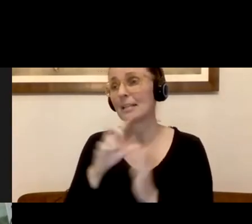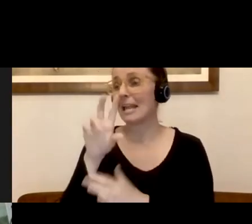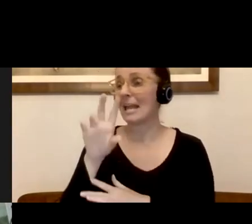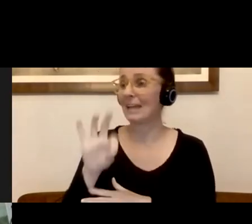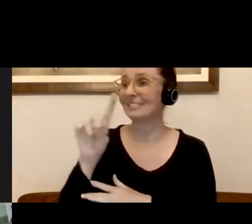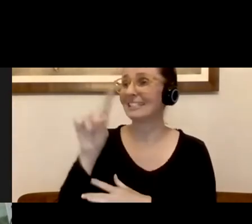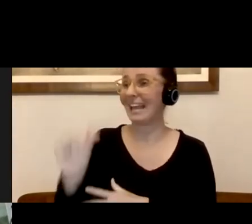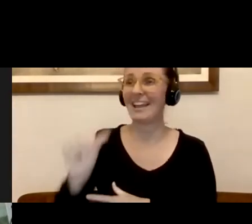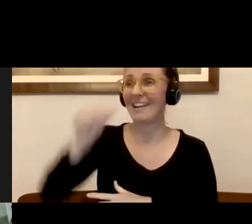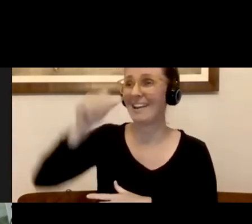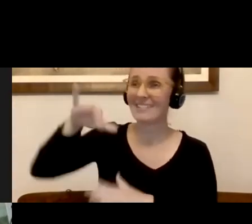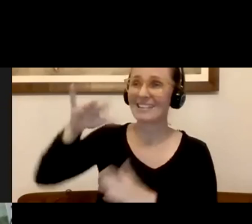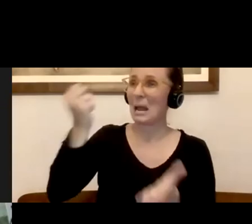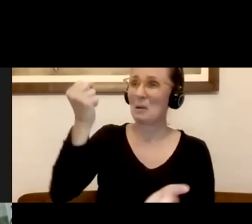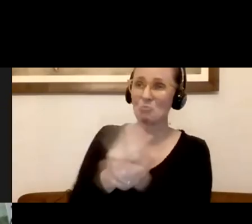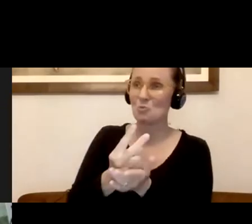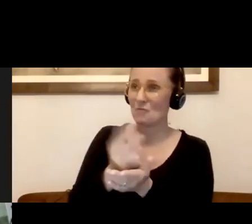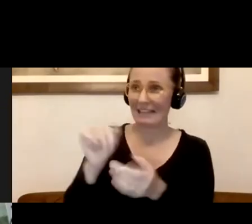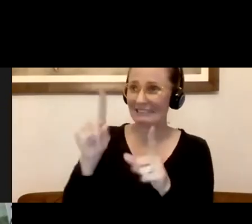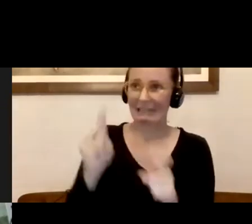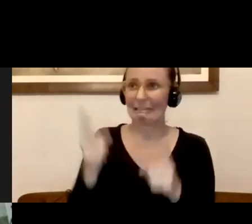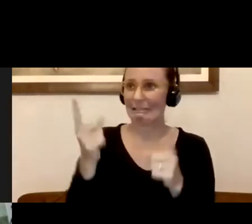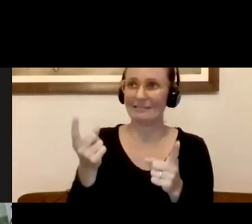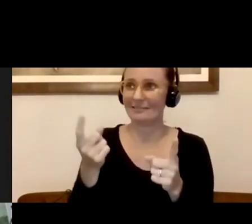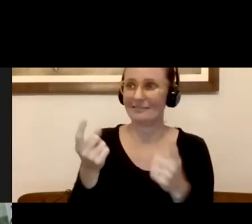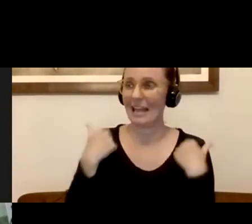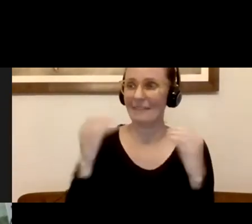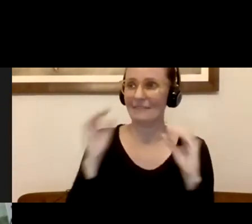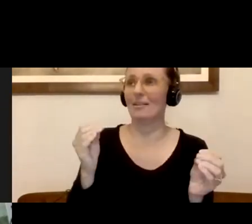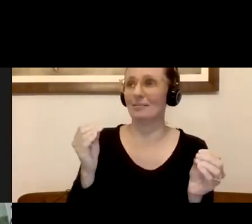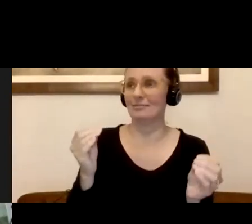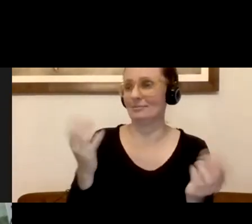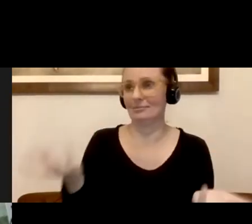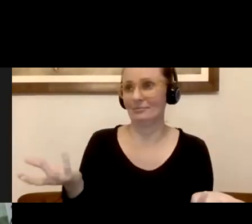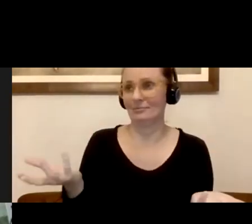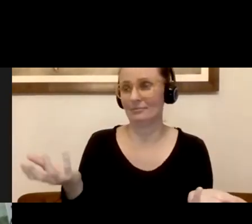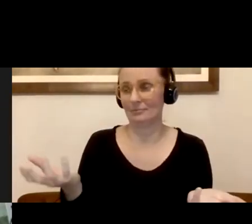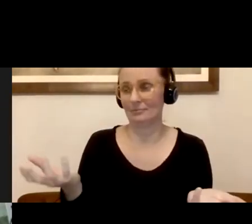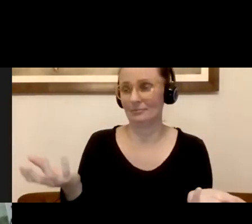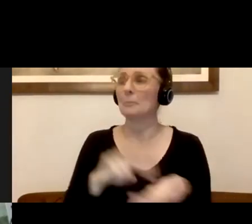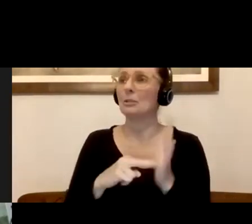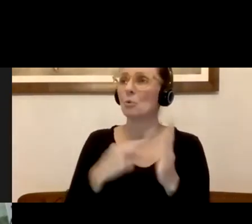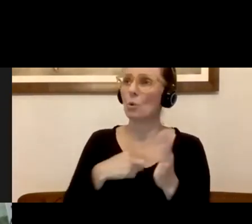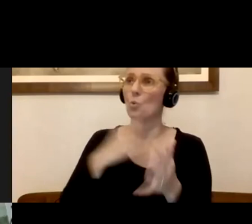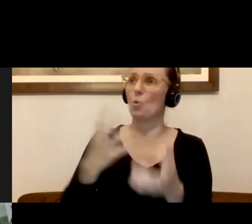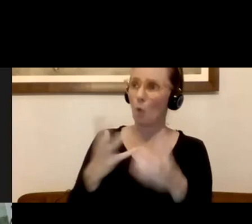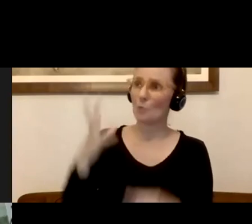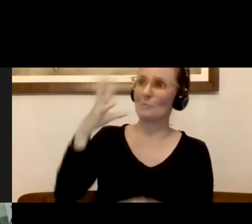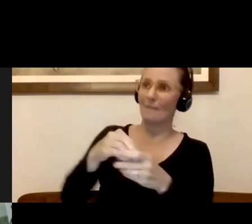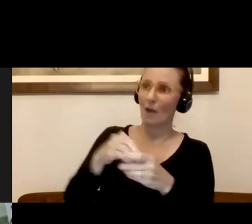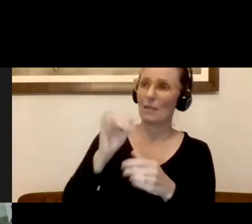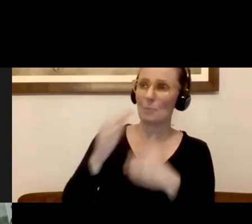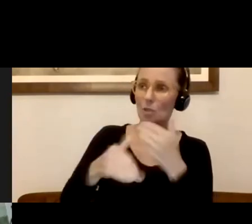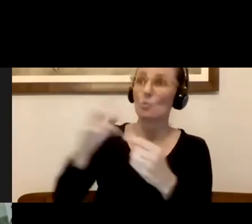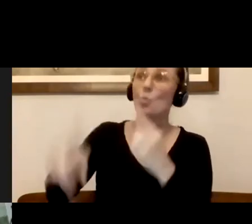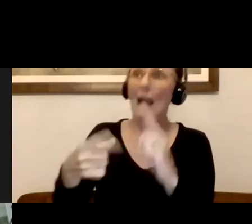any of the, any, uh, antibody tests as of yet. We are hoping that we can be part of the process of that in a pilot program so that we can do